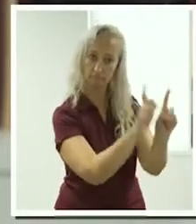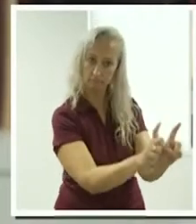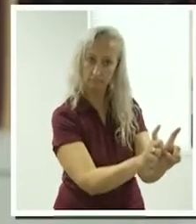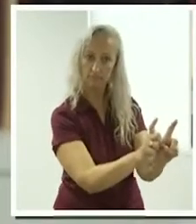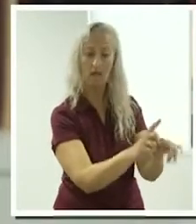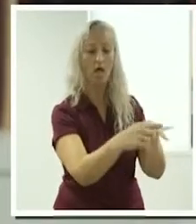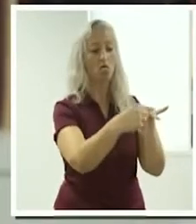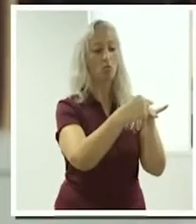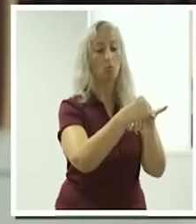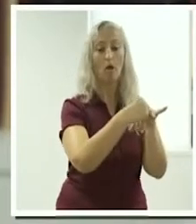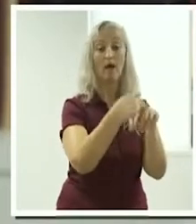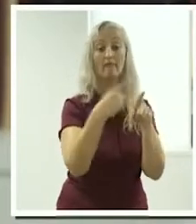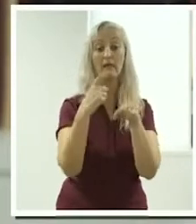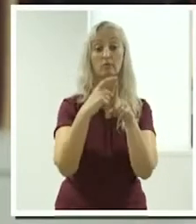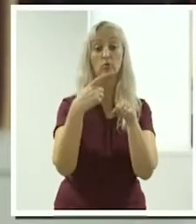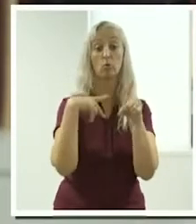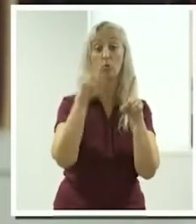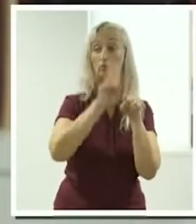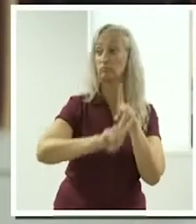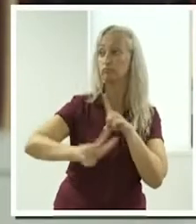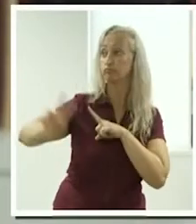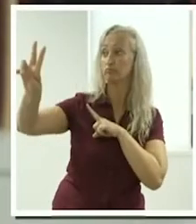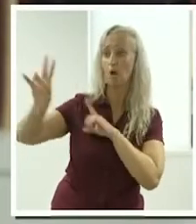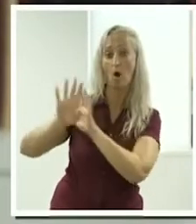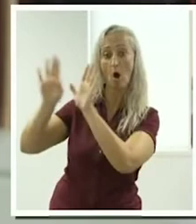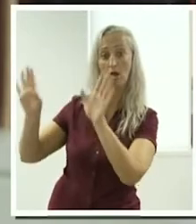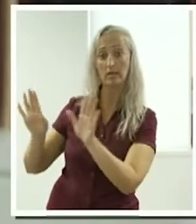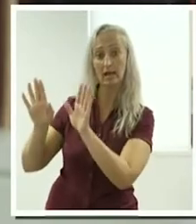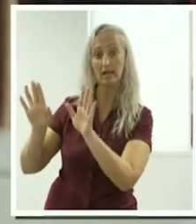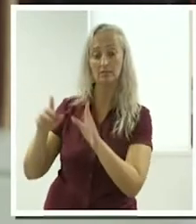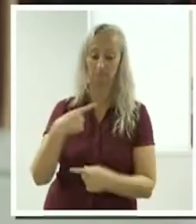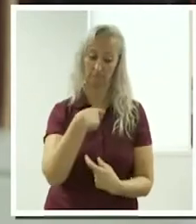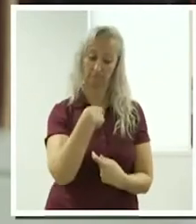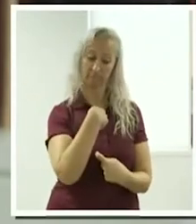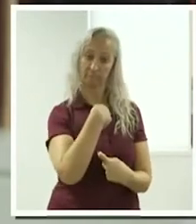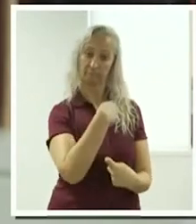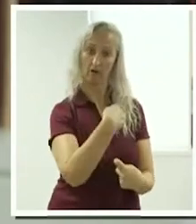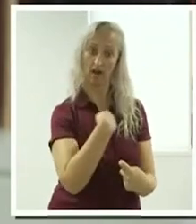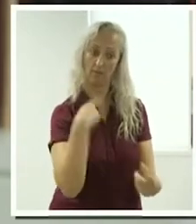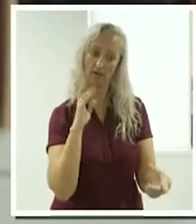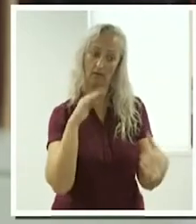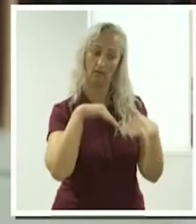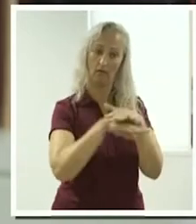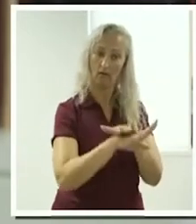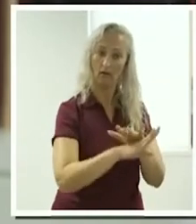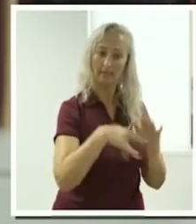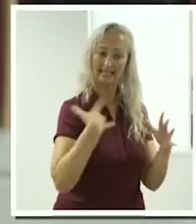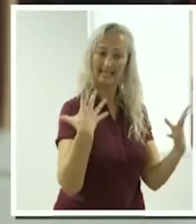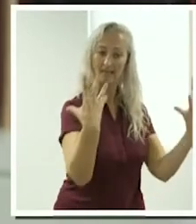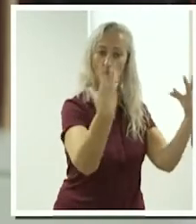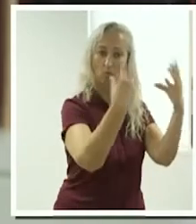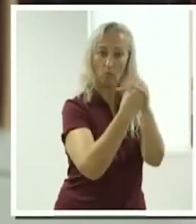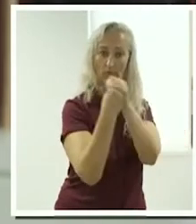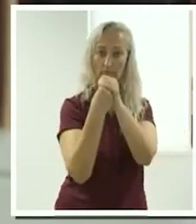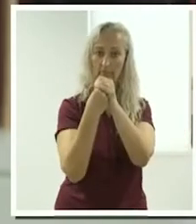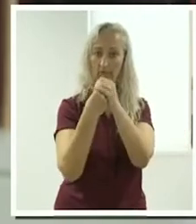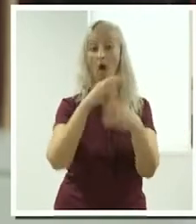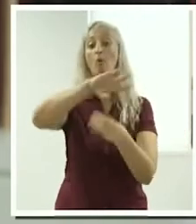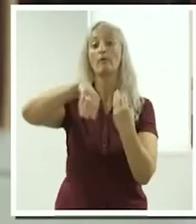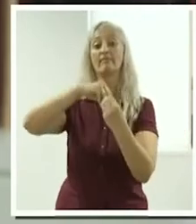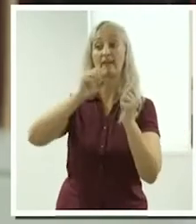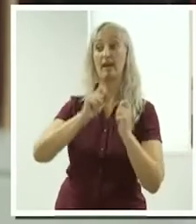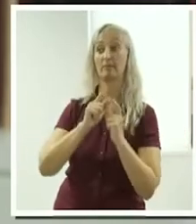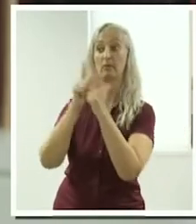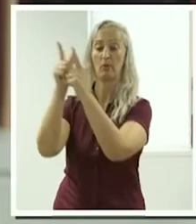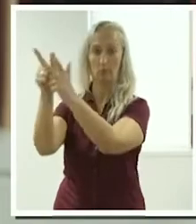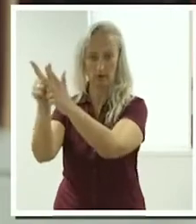and the daughter wanted to go away on a holiday and they hired me to live in with that family. Instead of